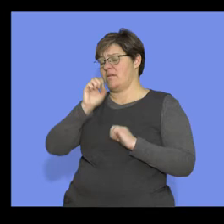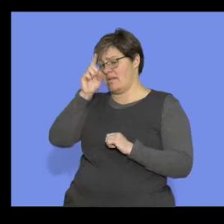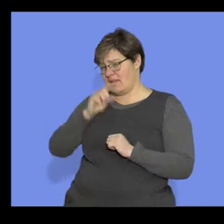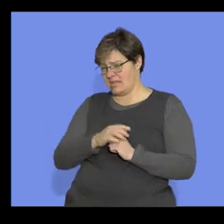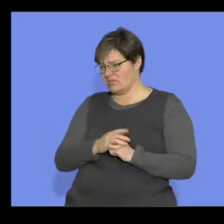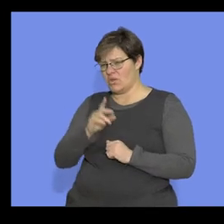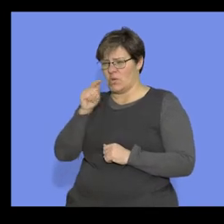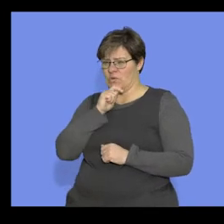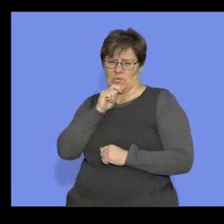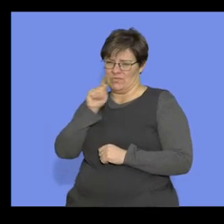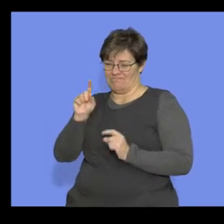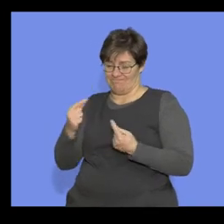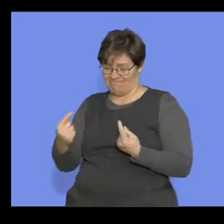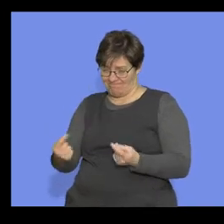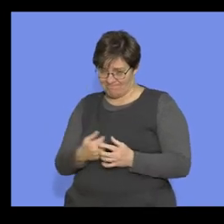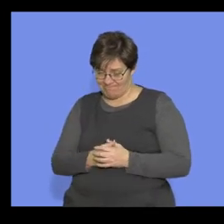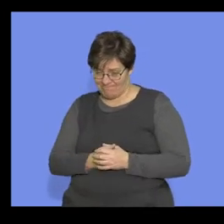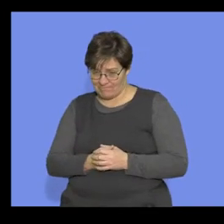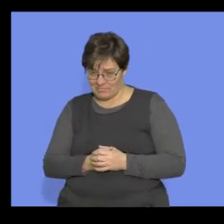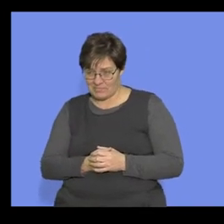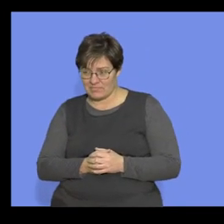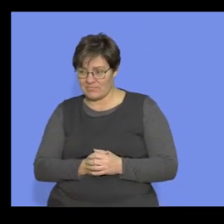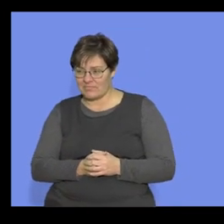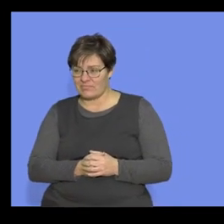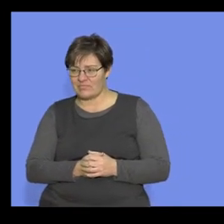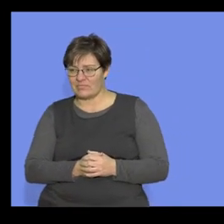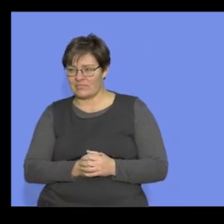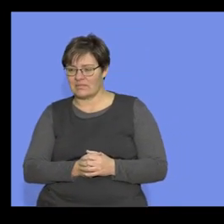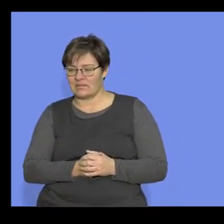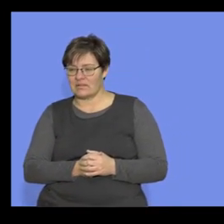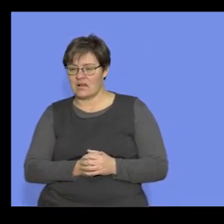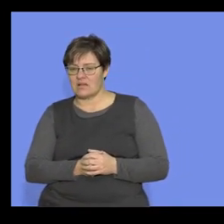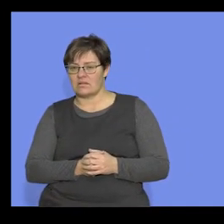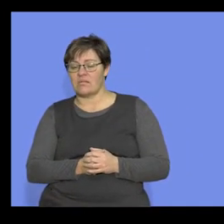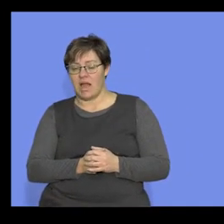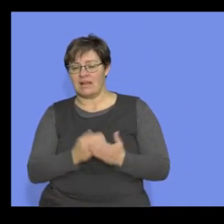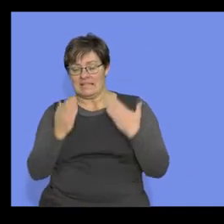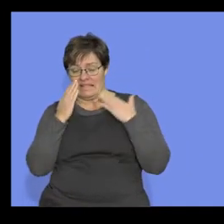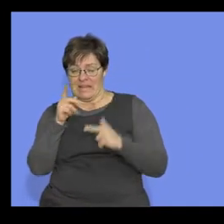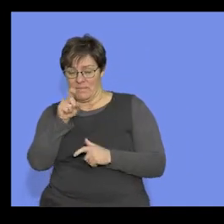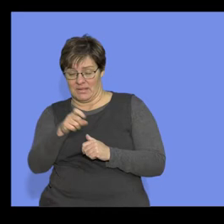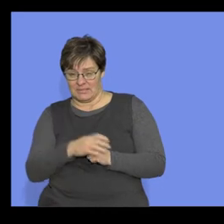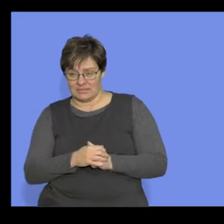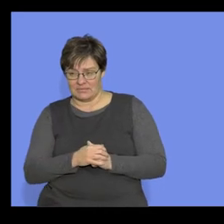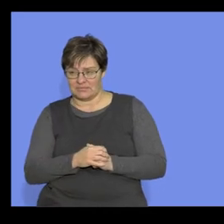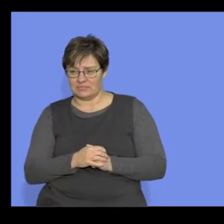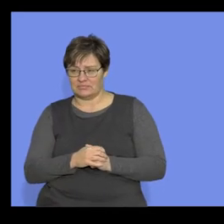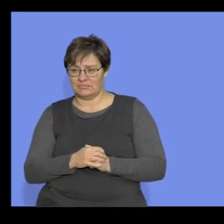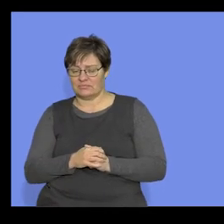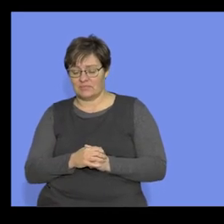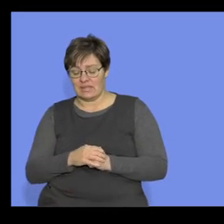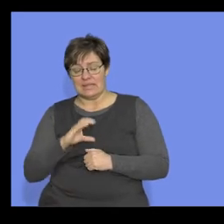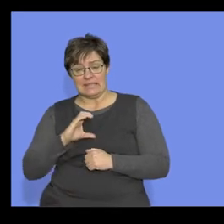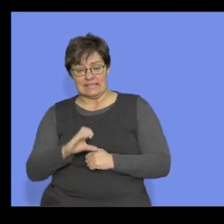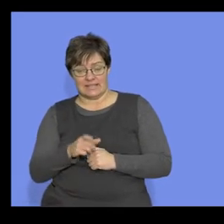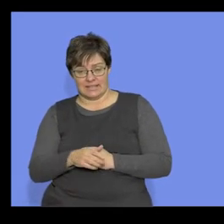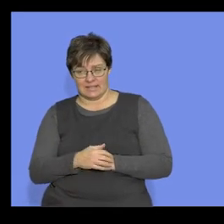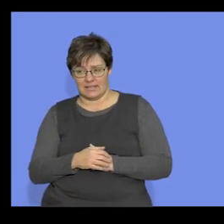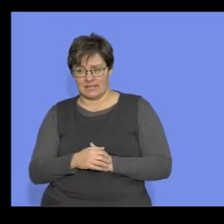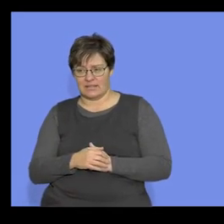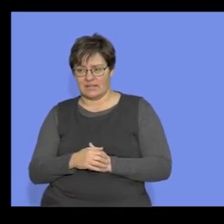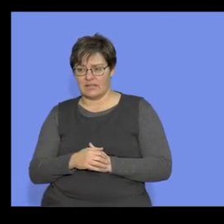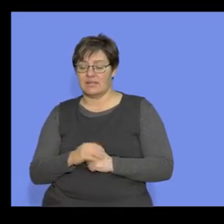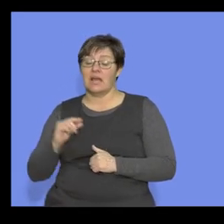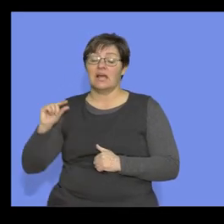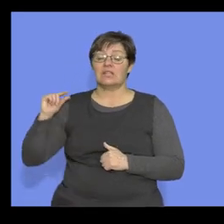up in Ethiopia, so you cannot use her as an example. So this is your study part. Okay, question